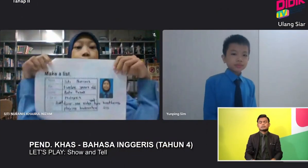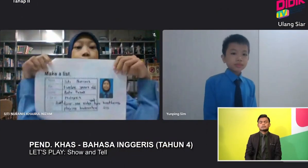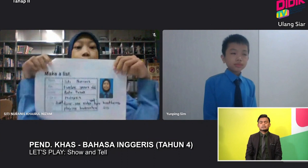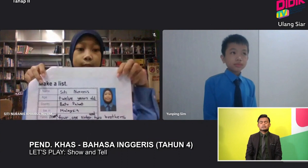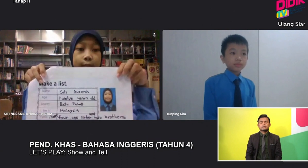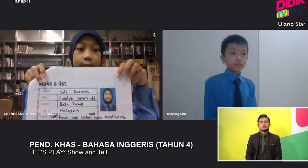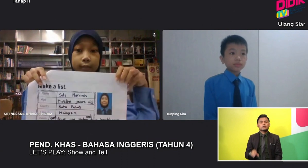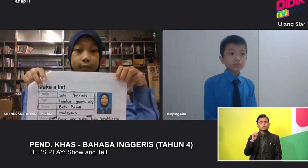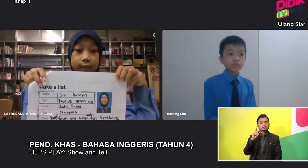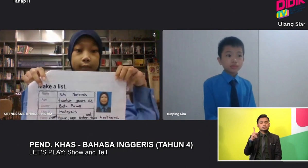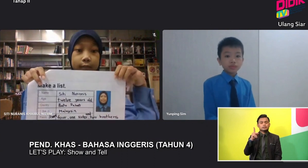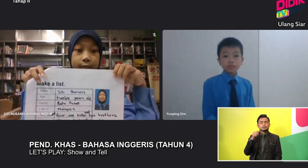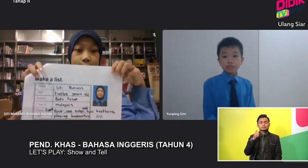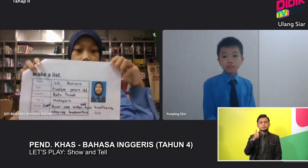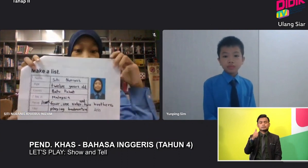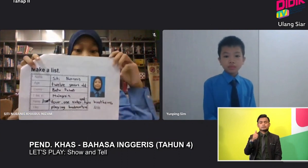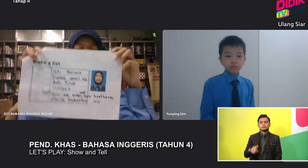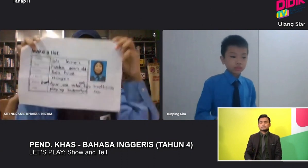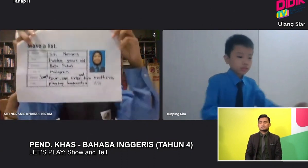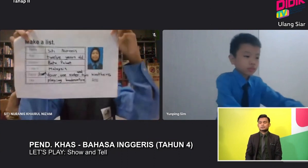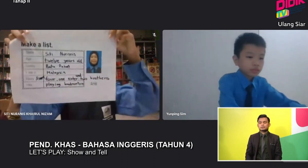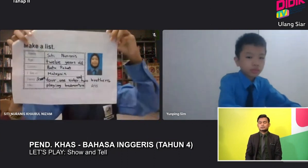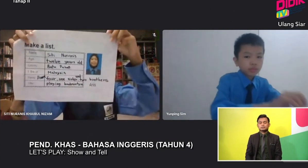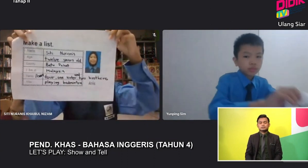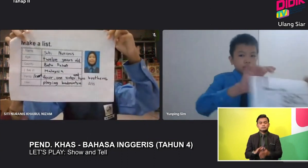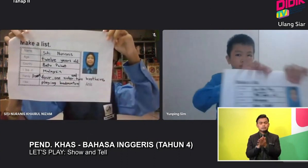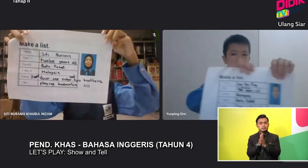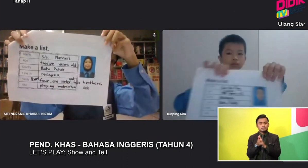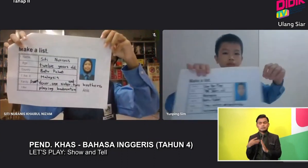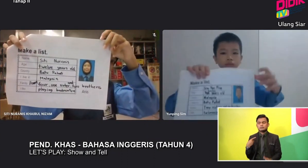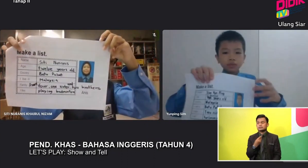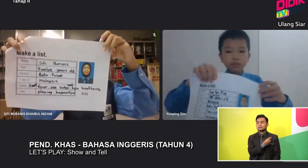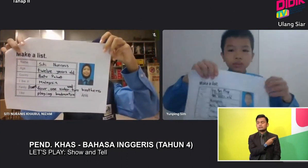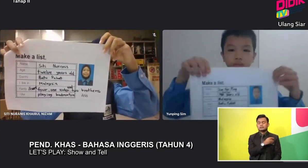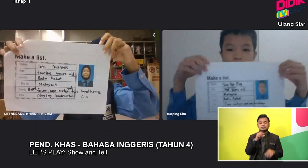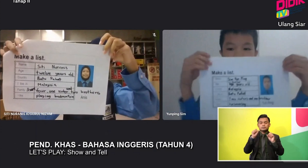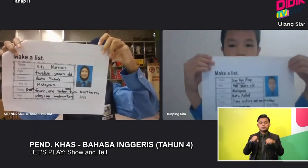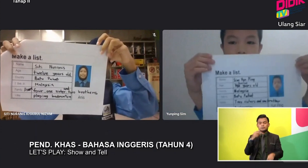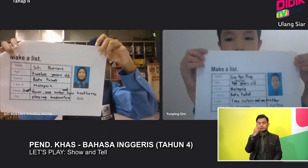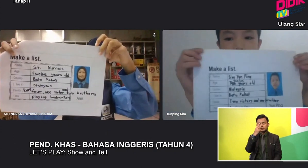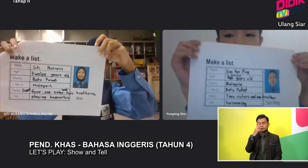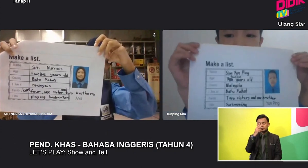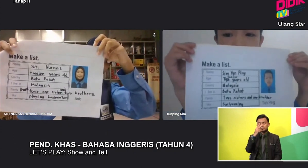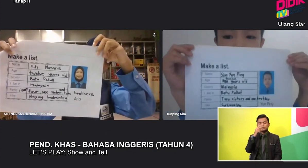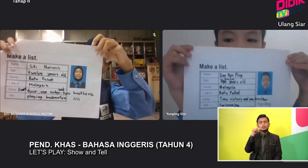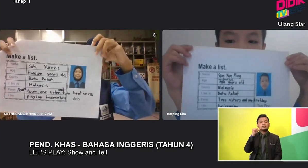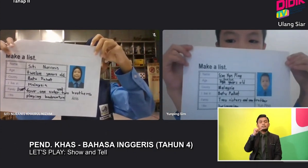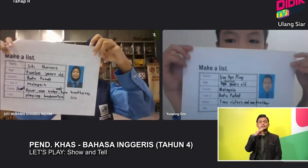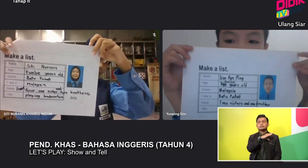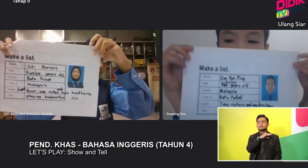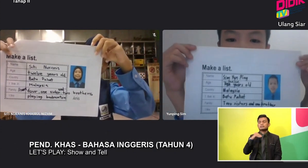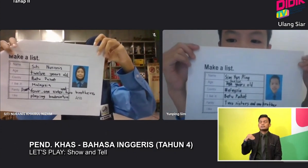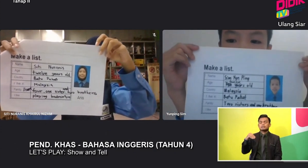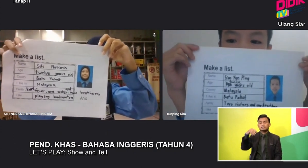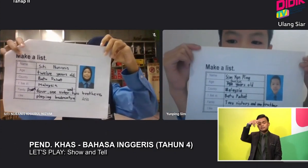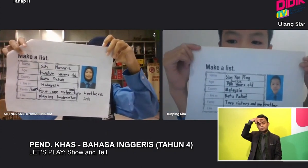Alright. So, we can see Anies is showing her list. And then Ping Ping as